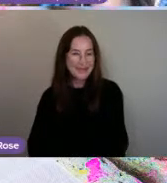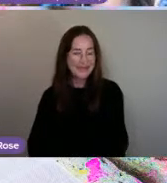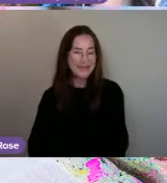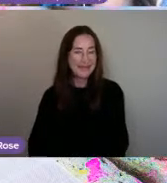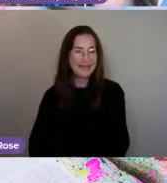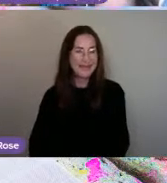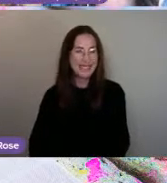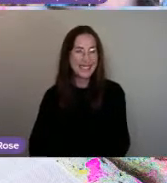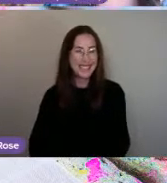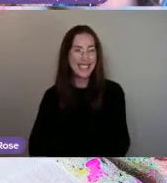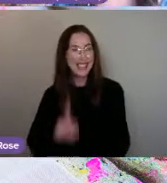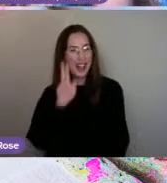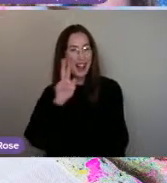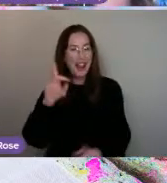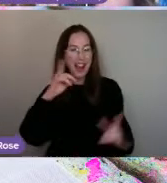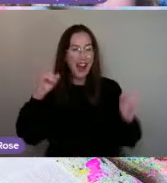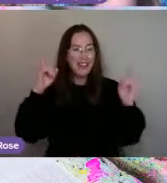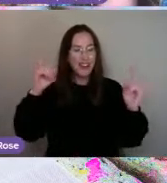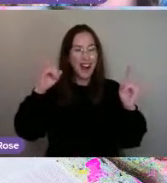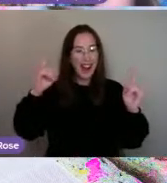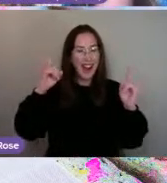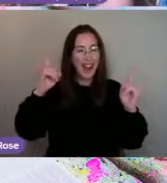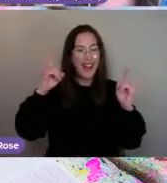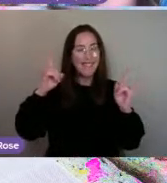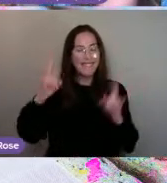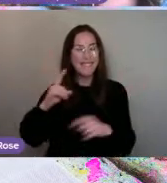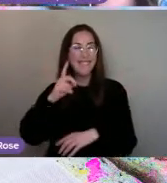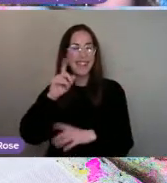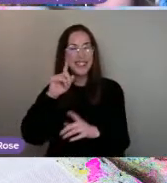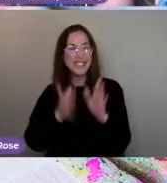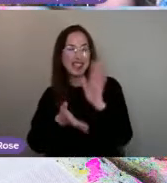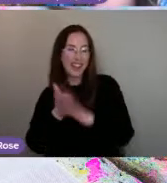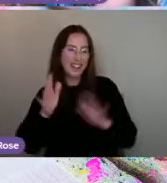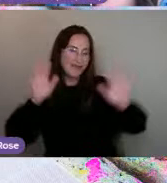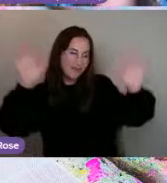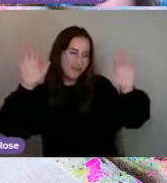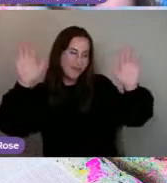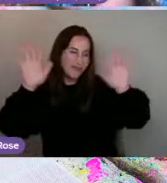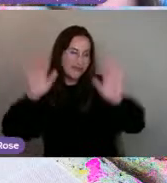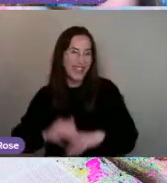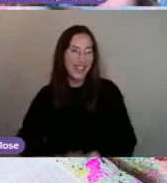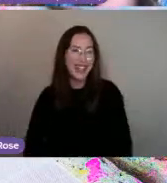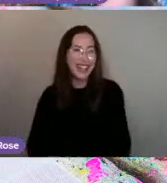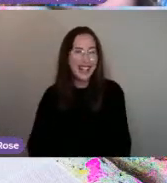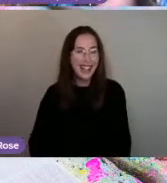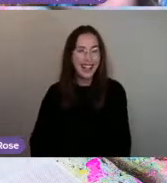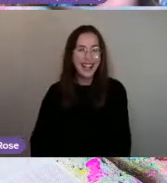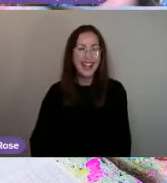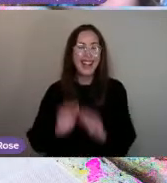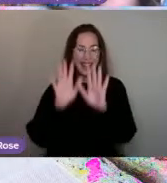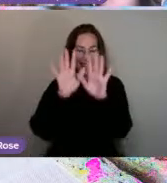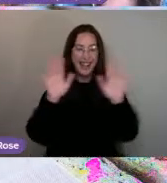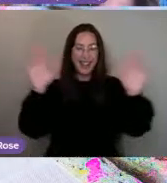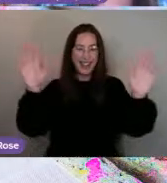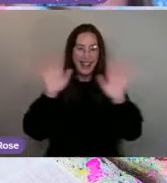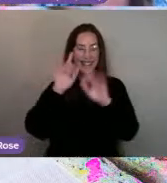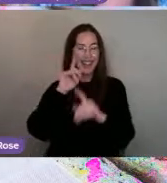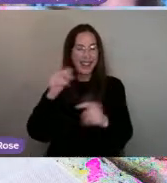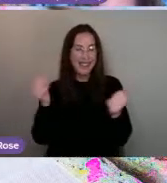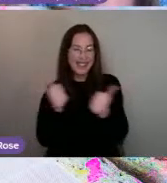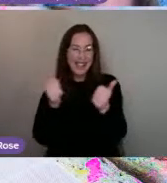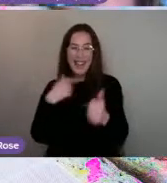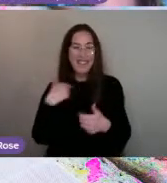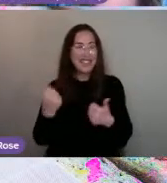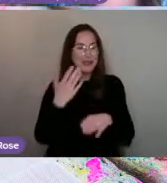Oh, it looks like you're at a rave or something, like you're going out. It's like lockdown. I'm at an hour room. Lockdown's nearly finished, and you're like,